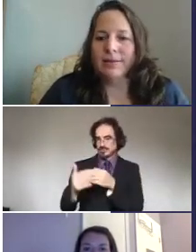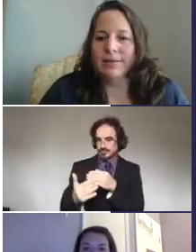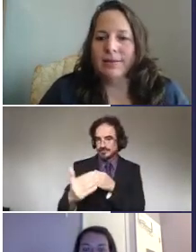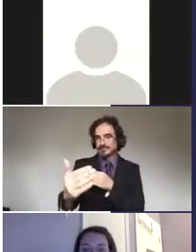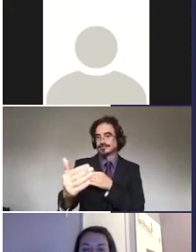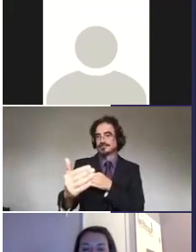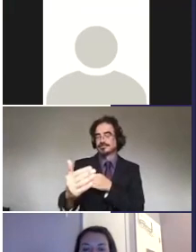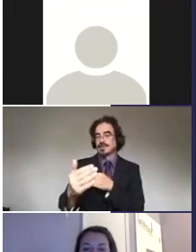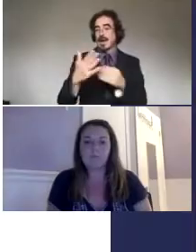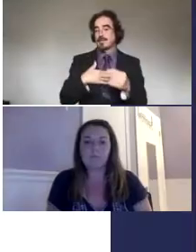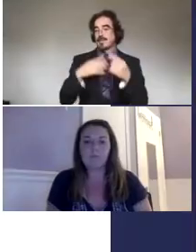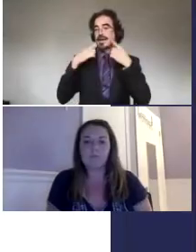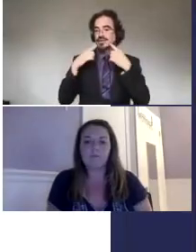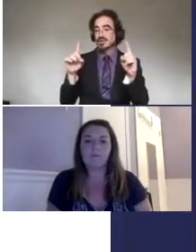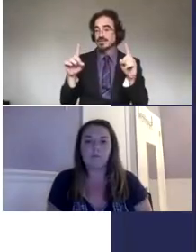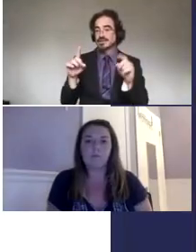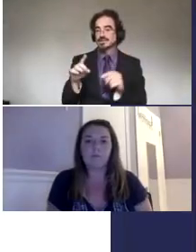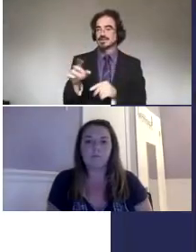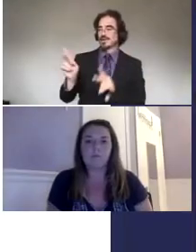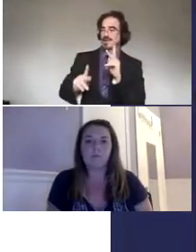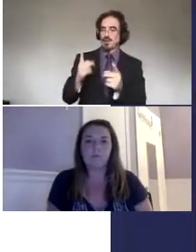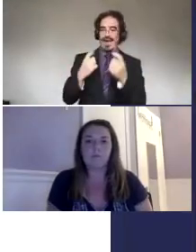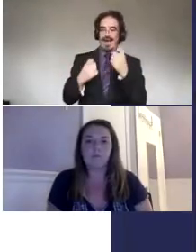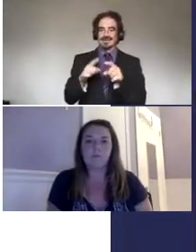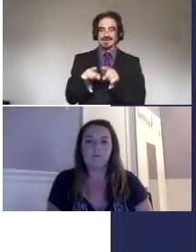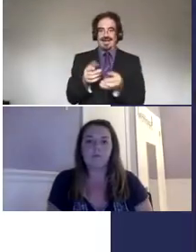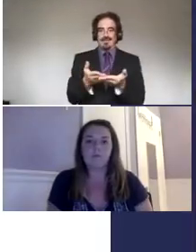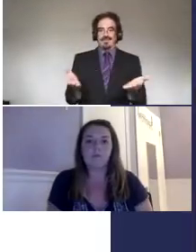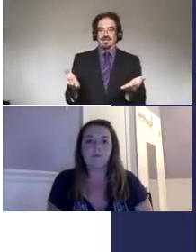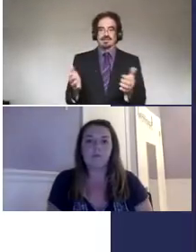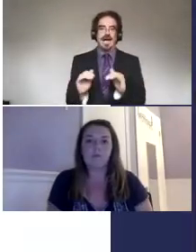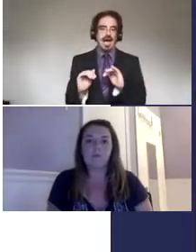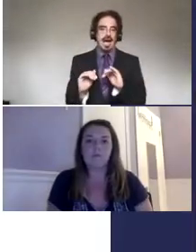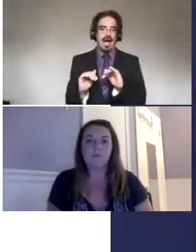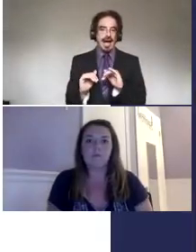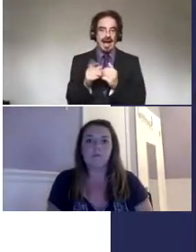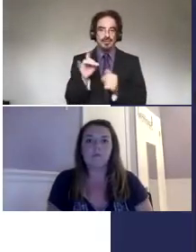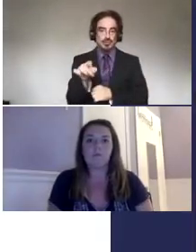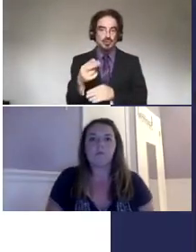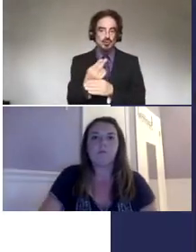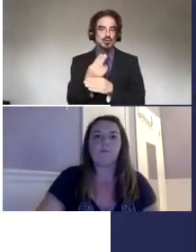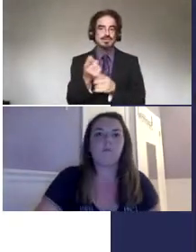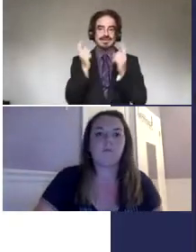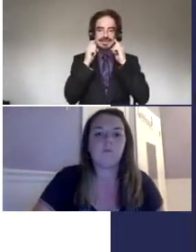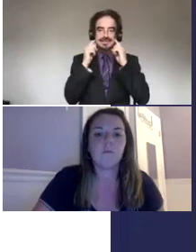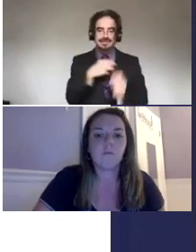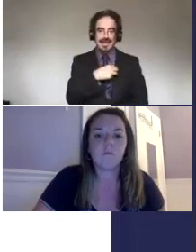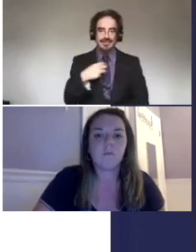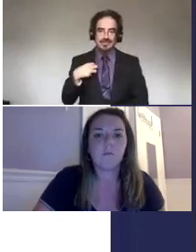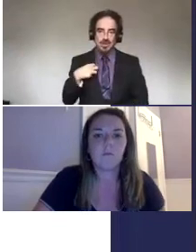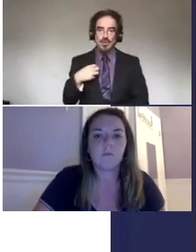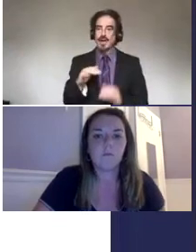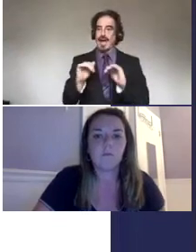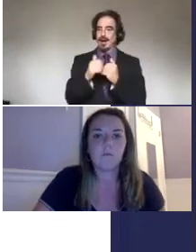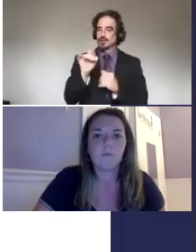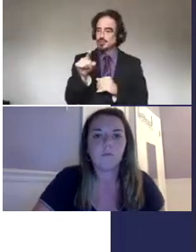asking the same questions that I was asking. Um, how do you use a stethoscope? How do you communicate with clients?